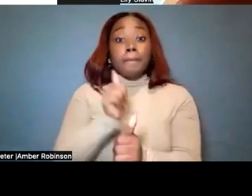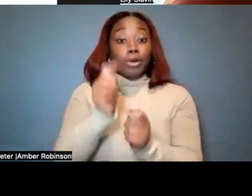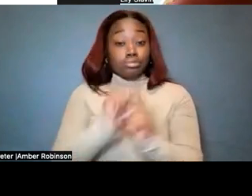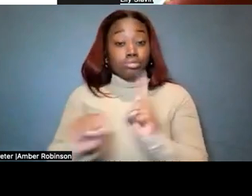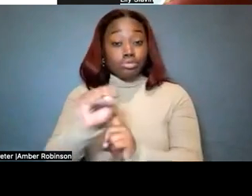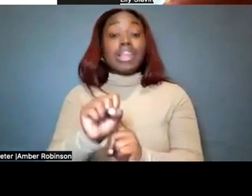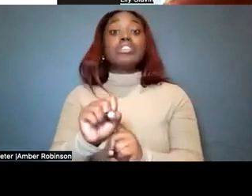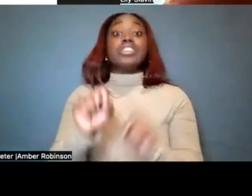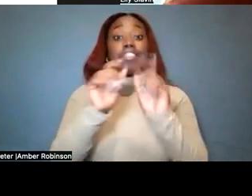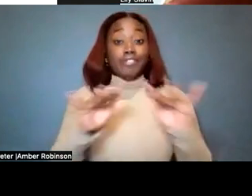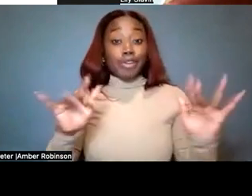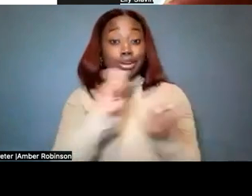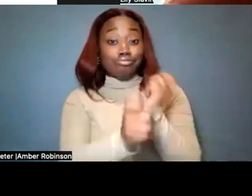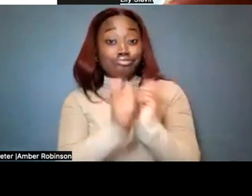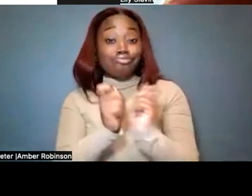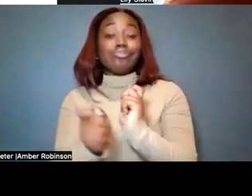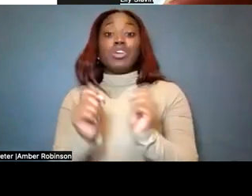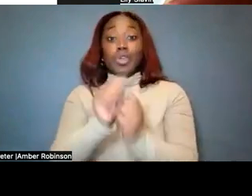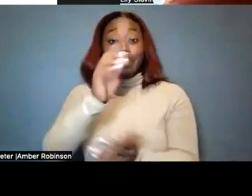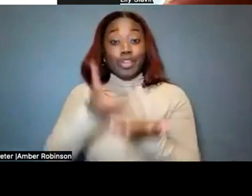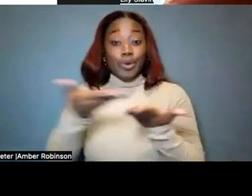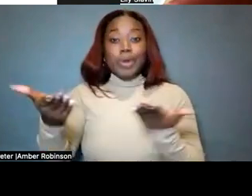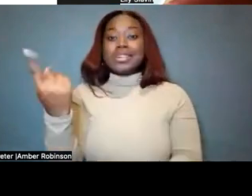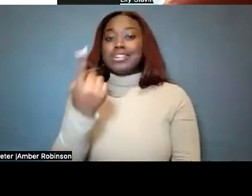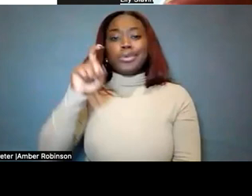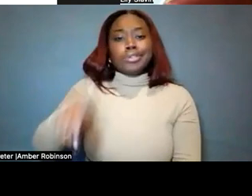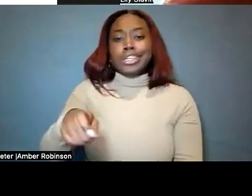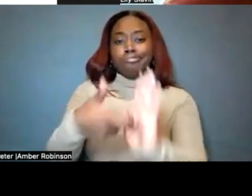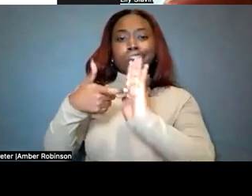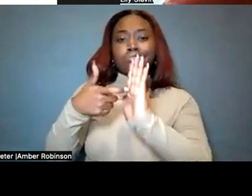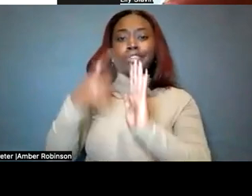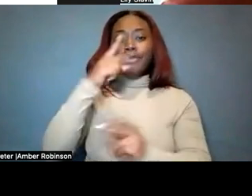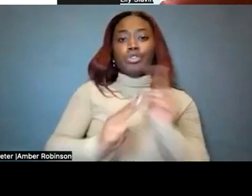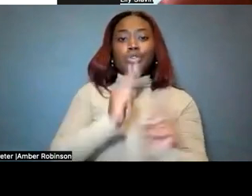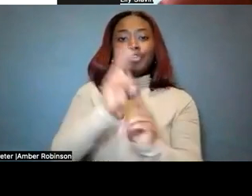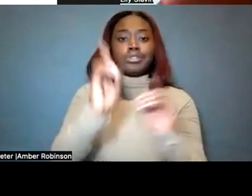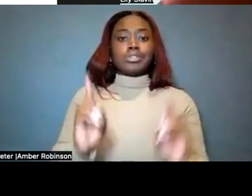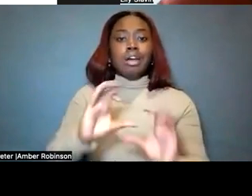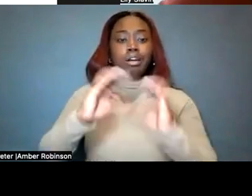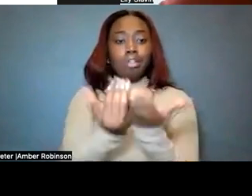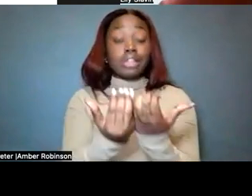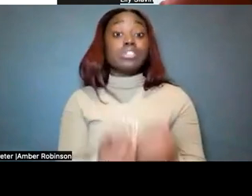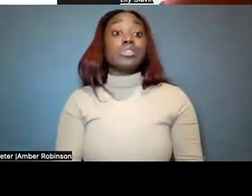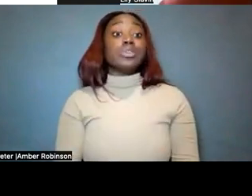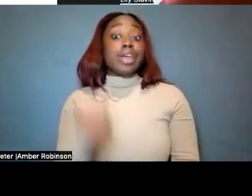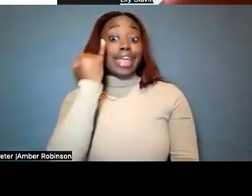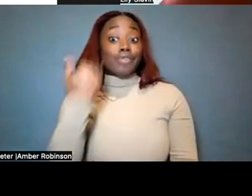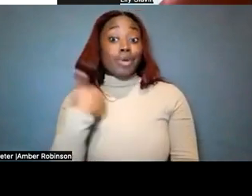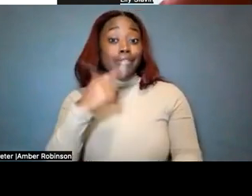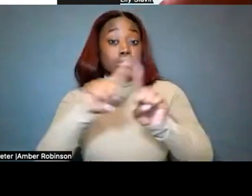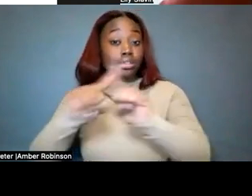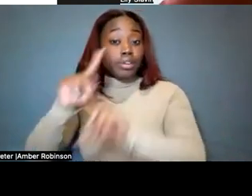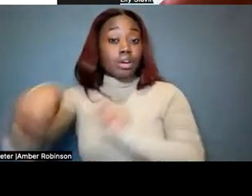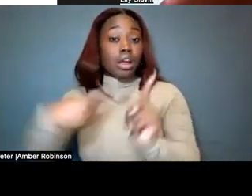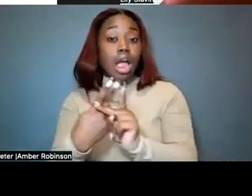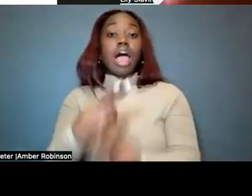variation in equipment is something that you should have anyway through your universally designed class. So if you have different size hockey